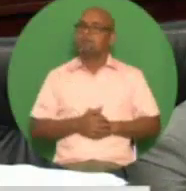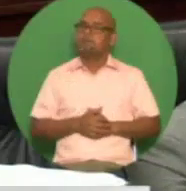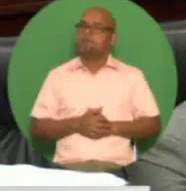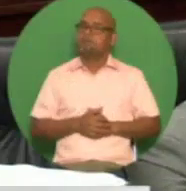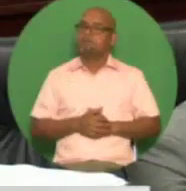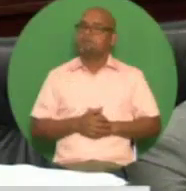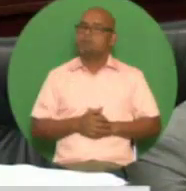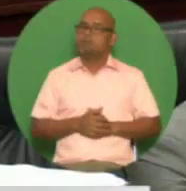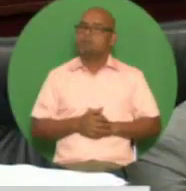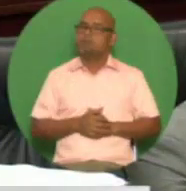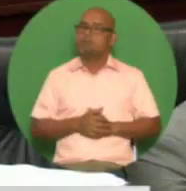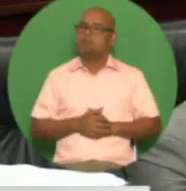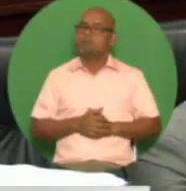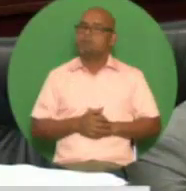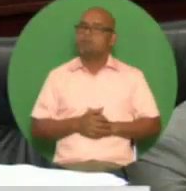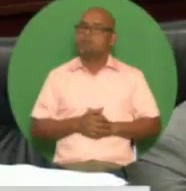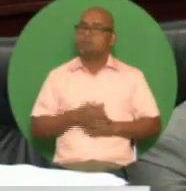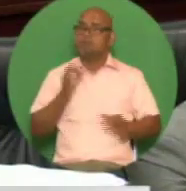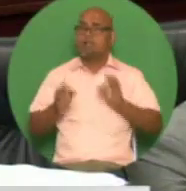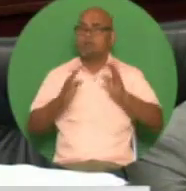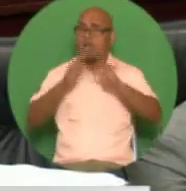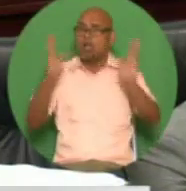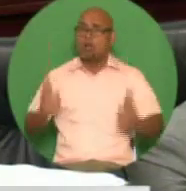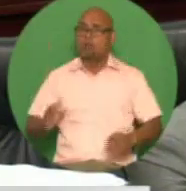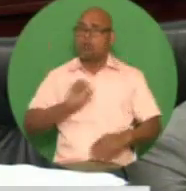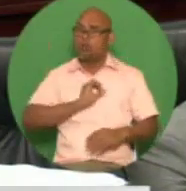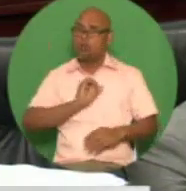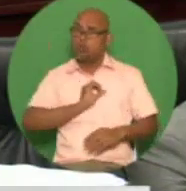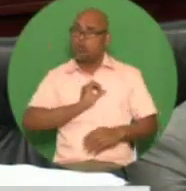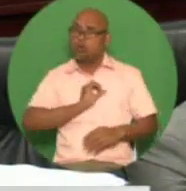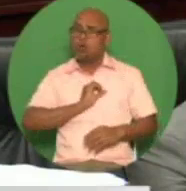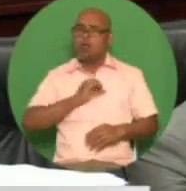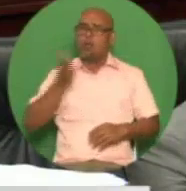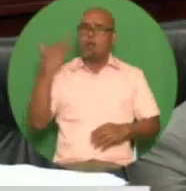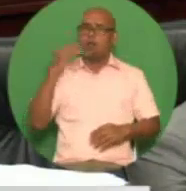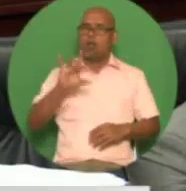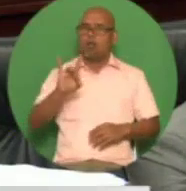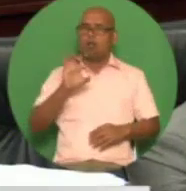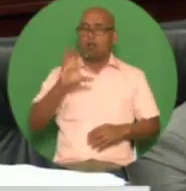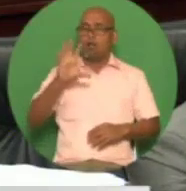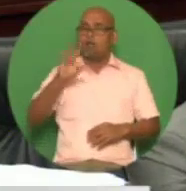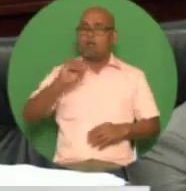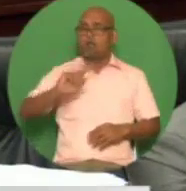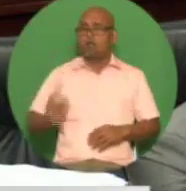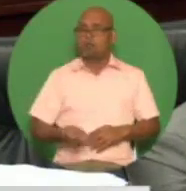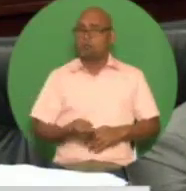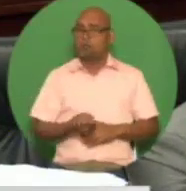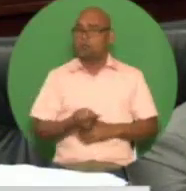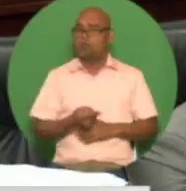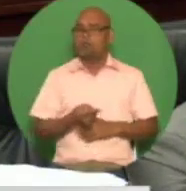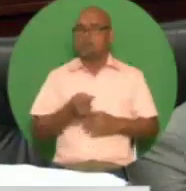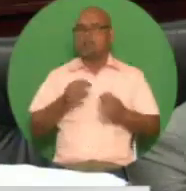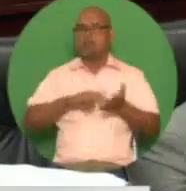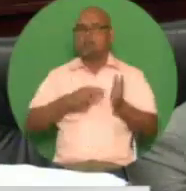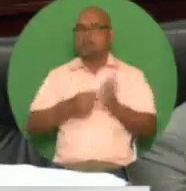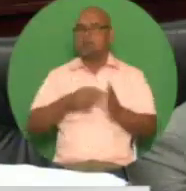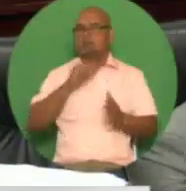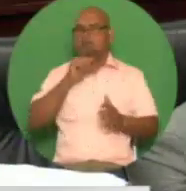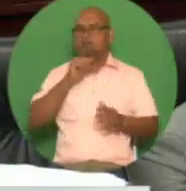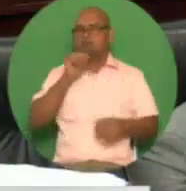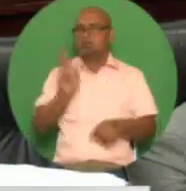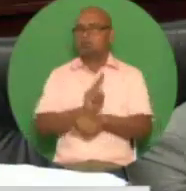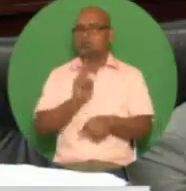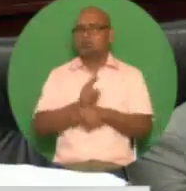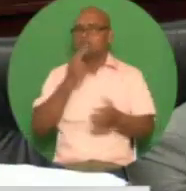for residential properties from the current 850 000 on which no stamp duty is liable to